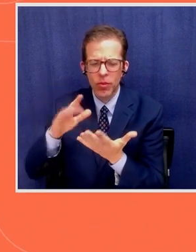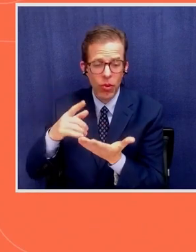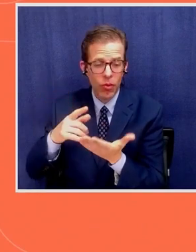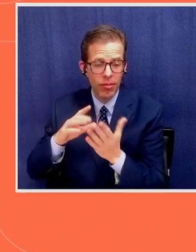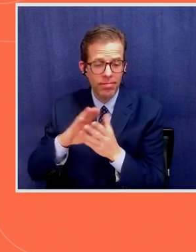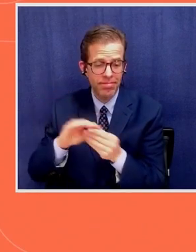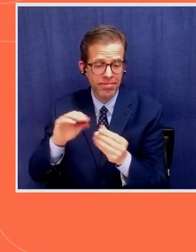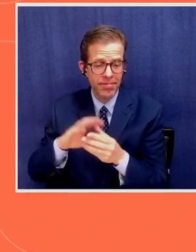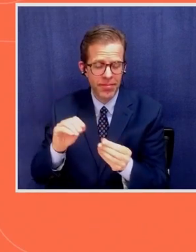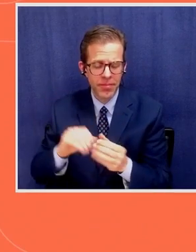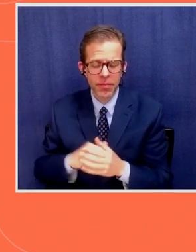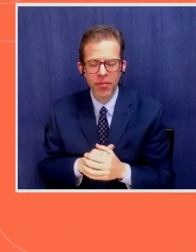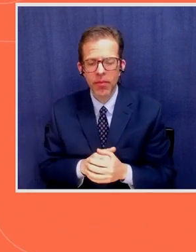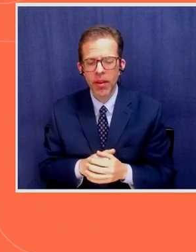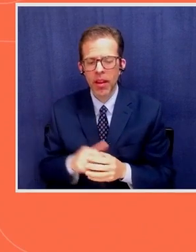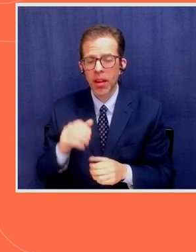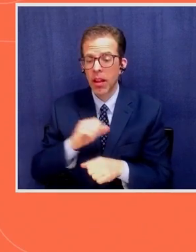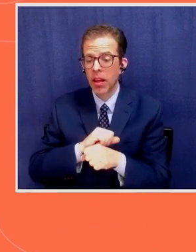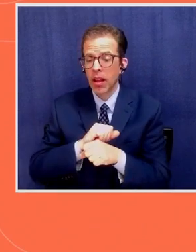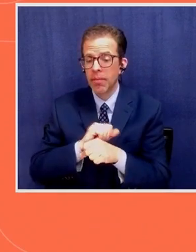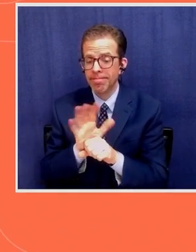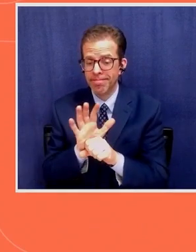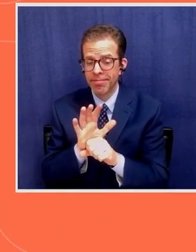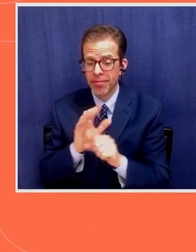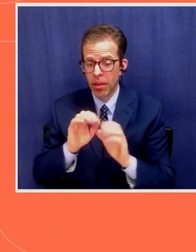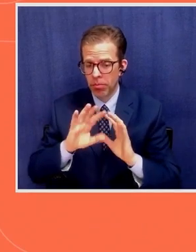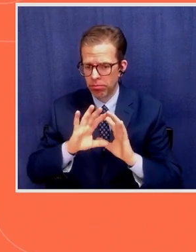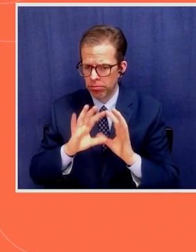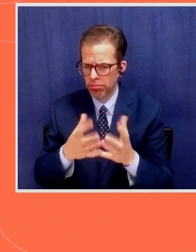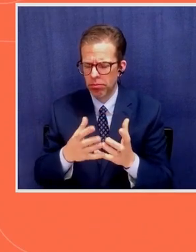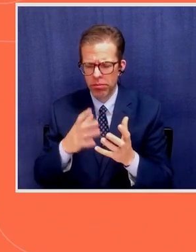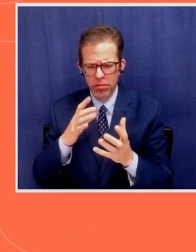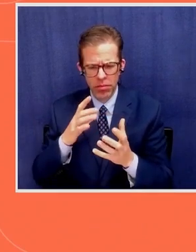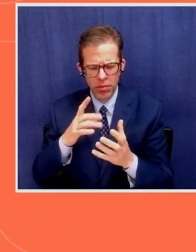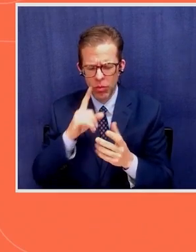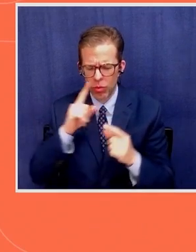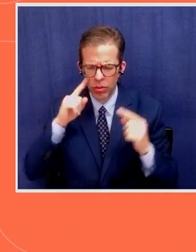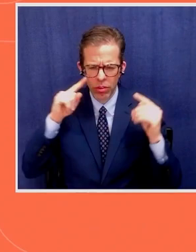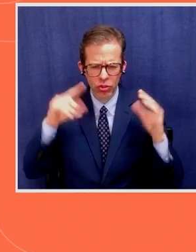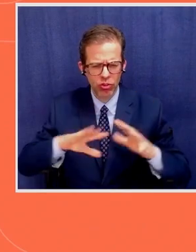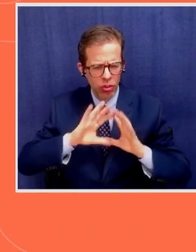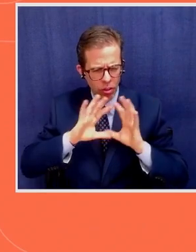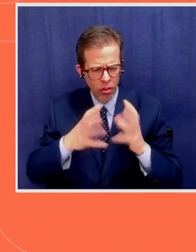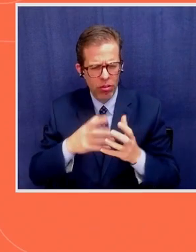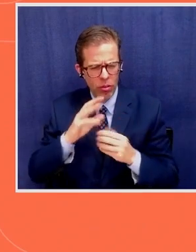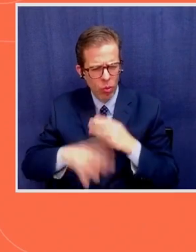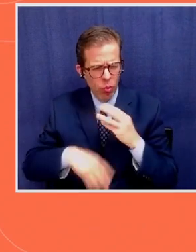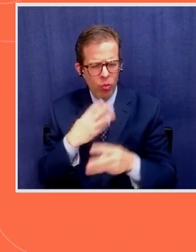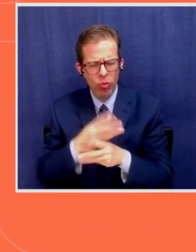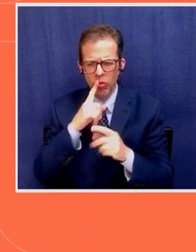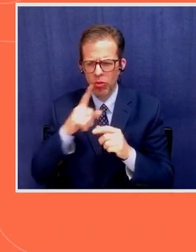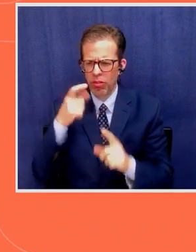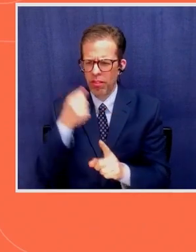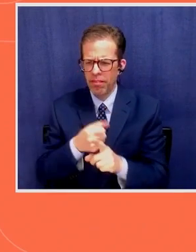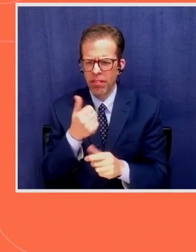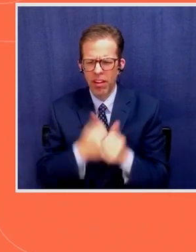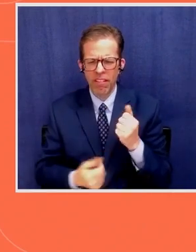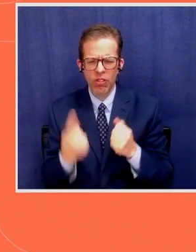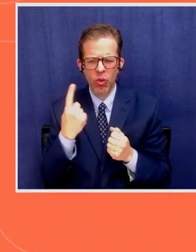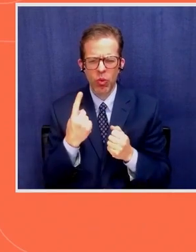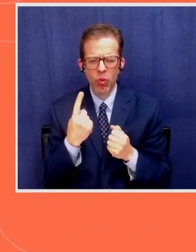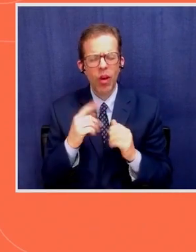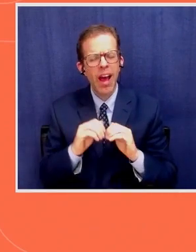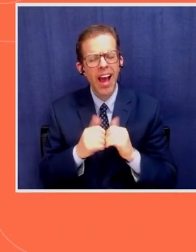The COVID-19 pandemic has been this global shock that has affected everyone. How has it